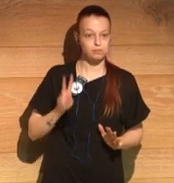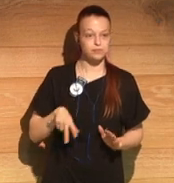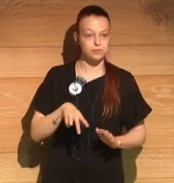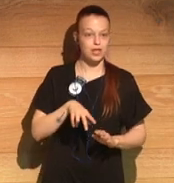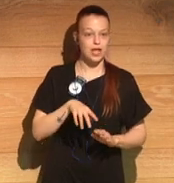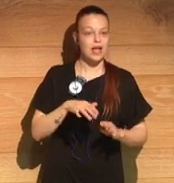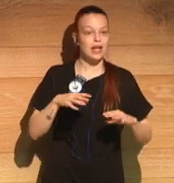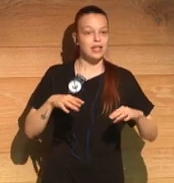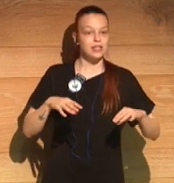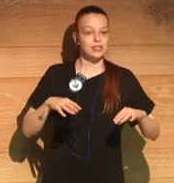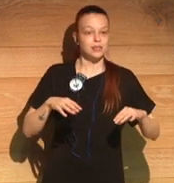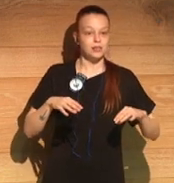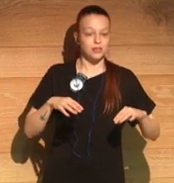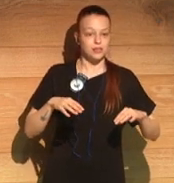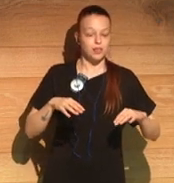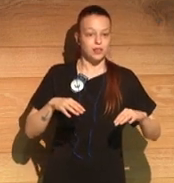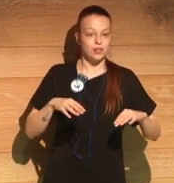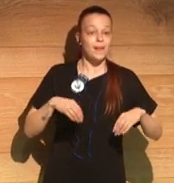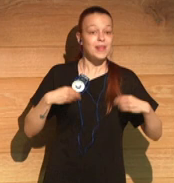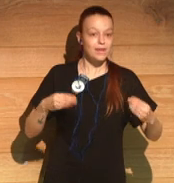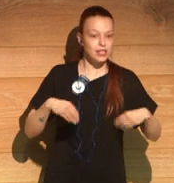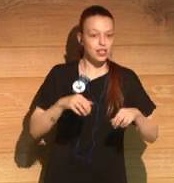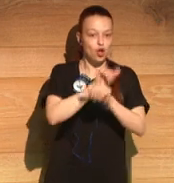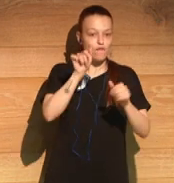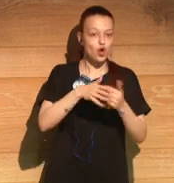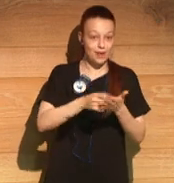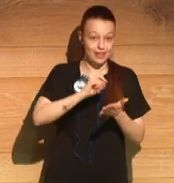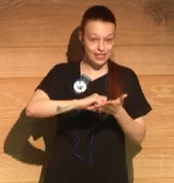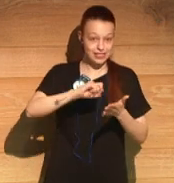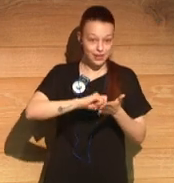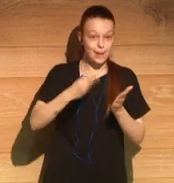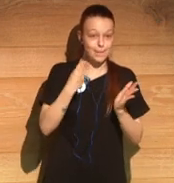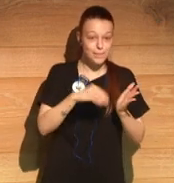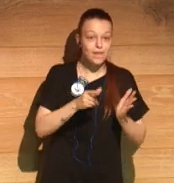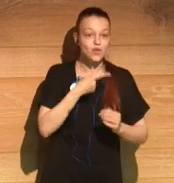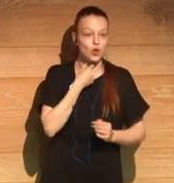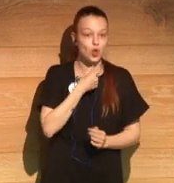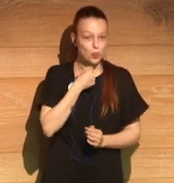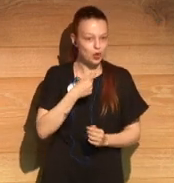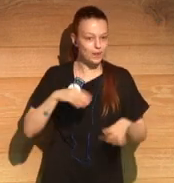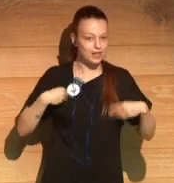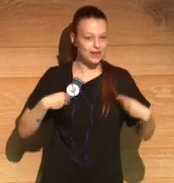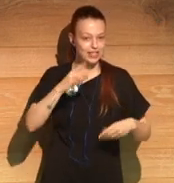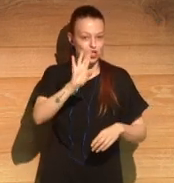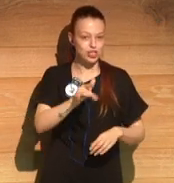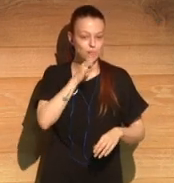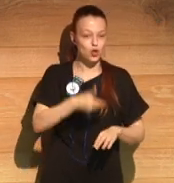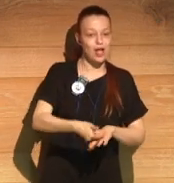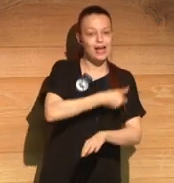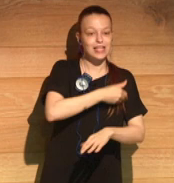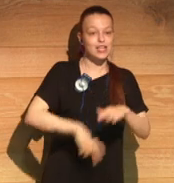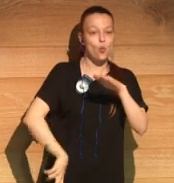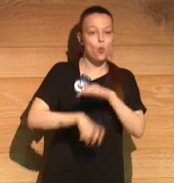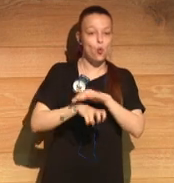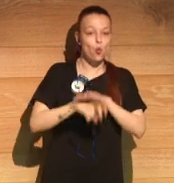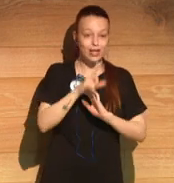like I said about, you writing history of loneliness when I'd never written about Ireland before and writing a book that has jokes in it. I'd never done